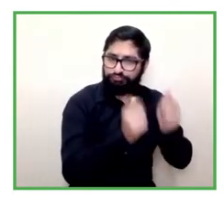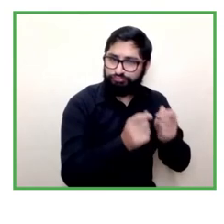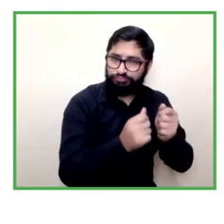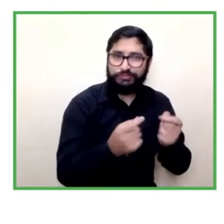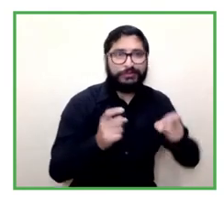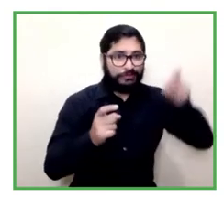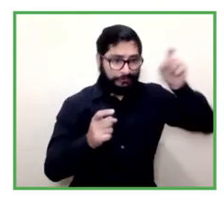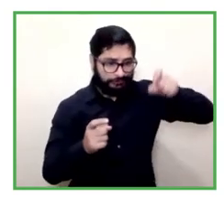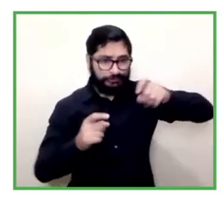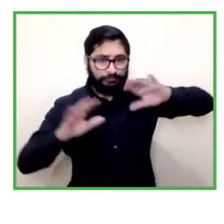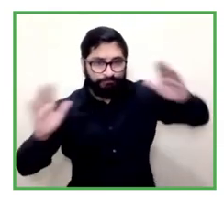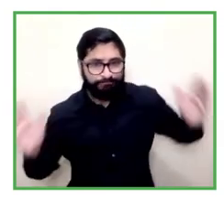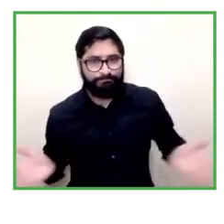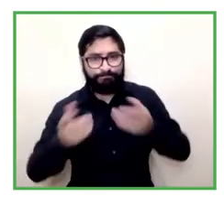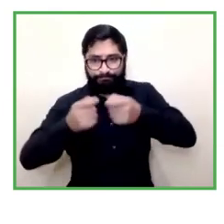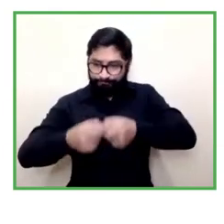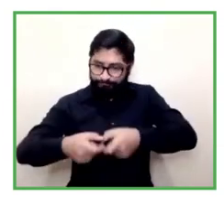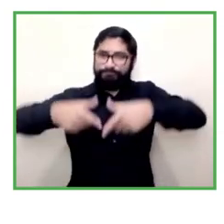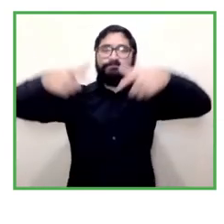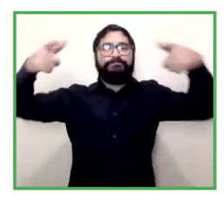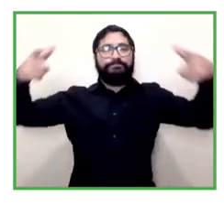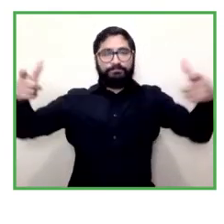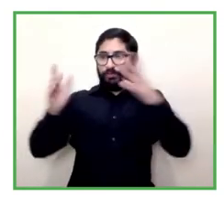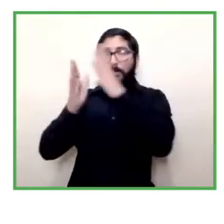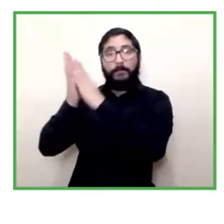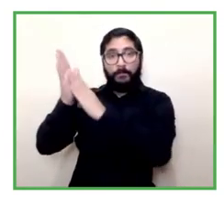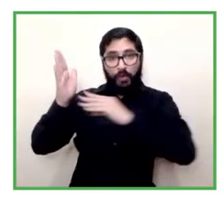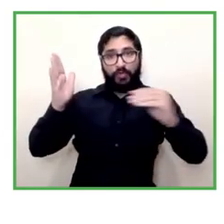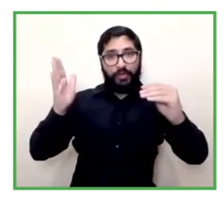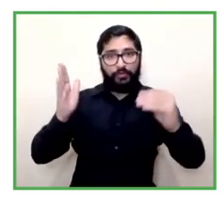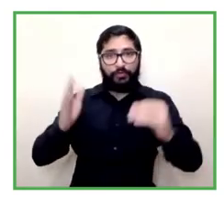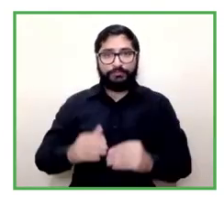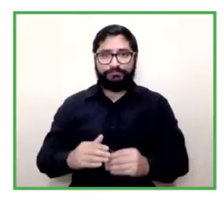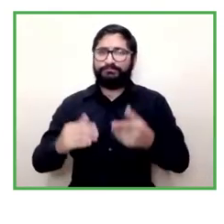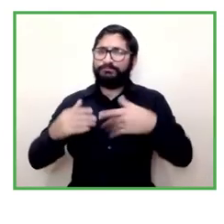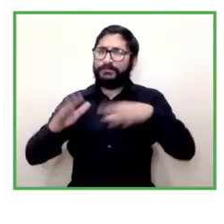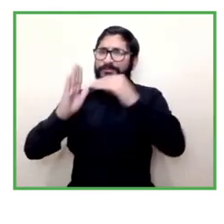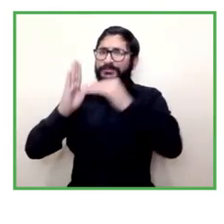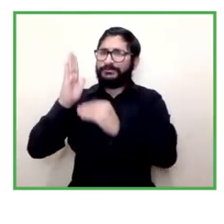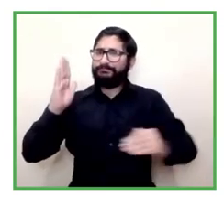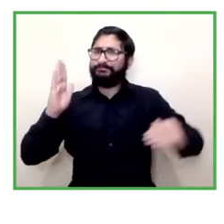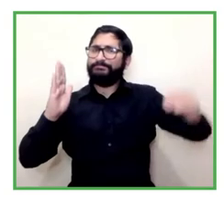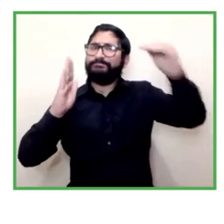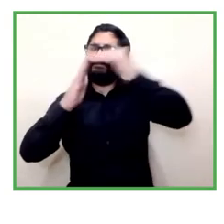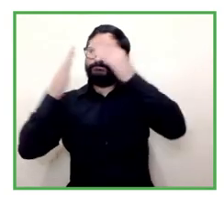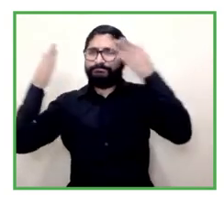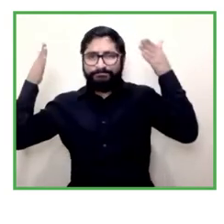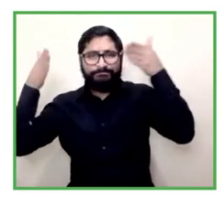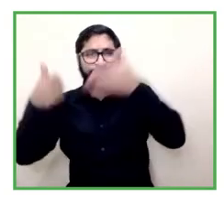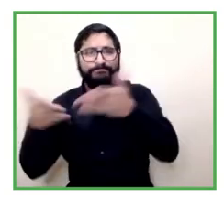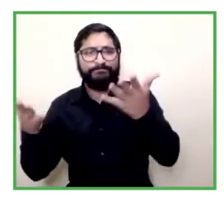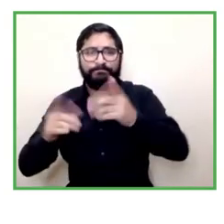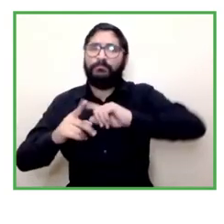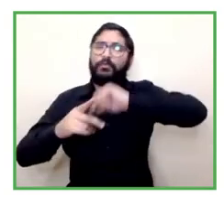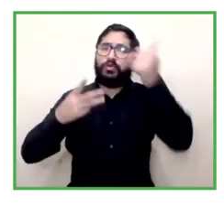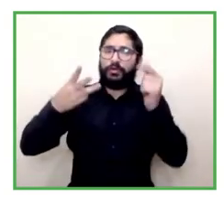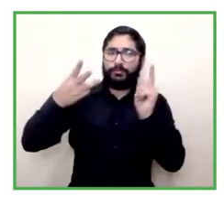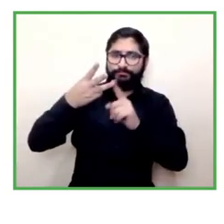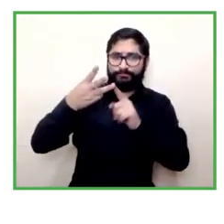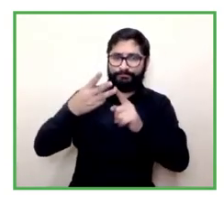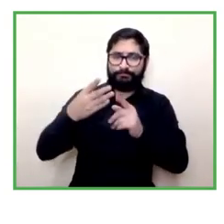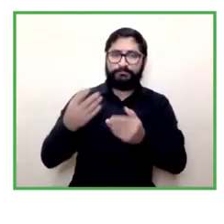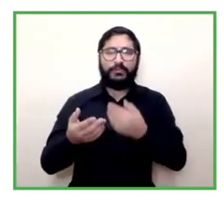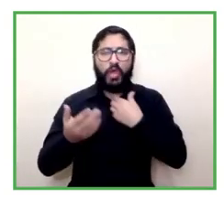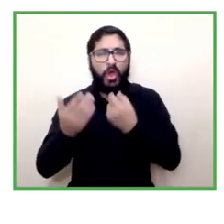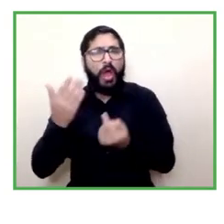in order to promote this model to a larger scale and i take this opportunity to ask